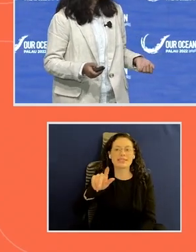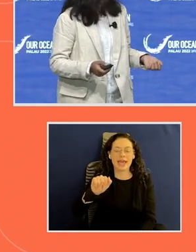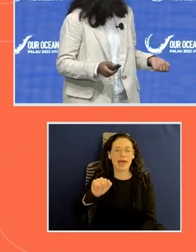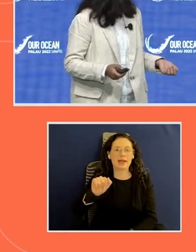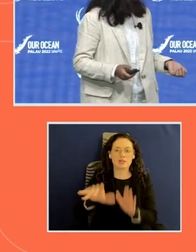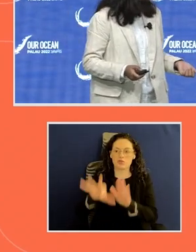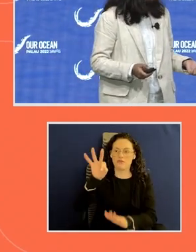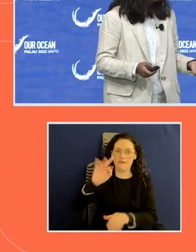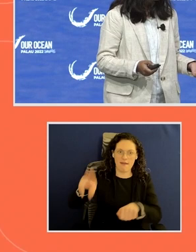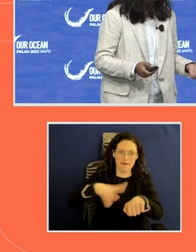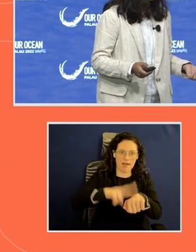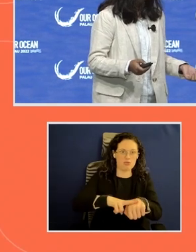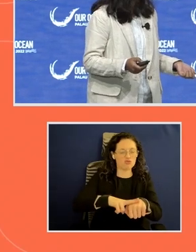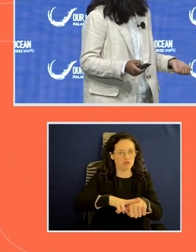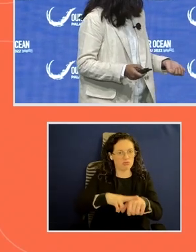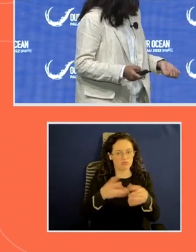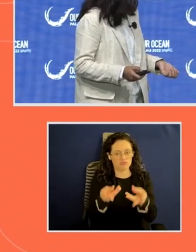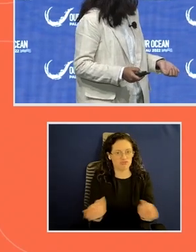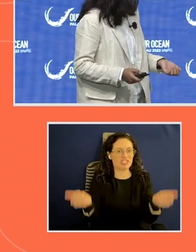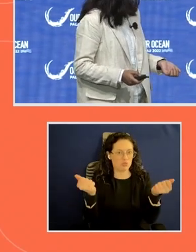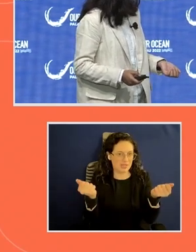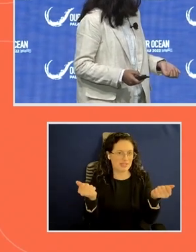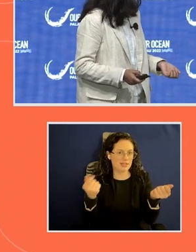will be sustainable for generations to come.